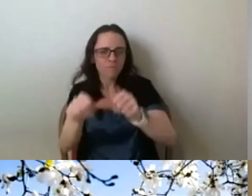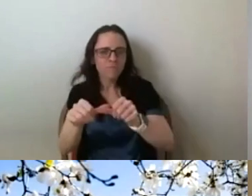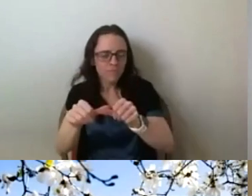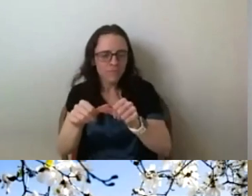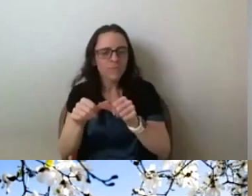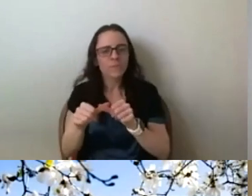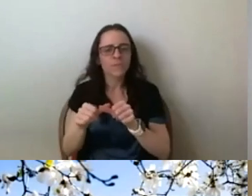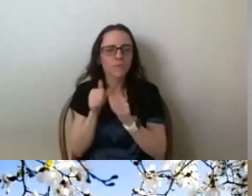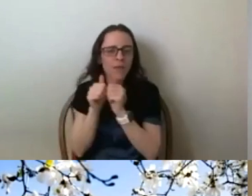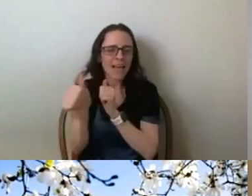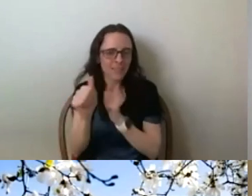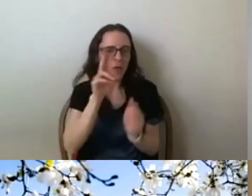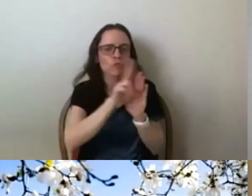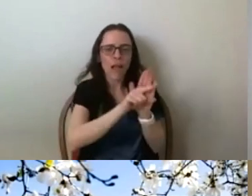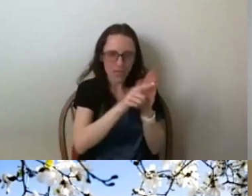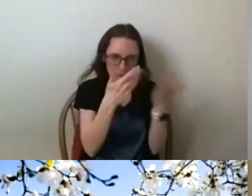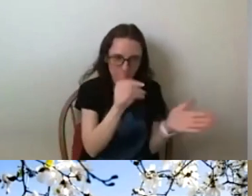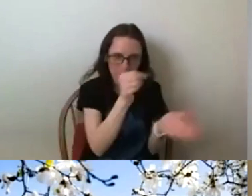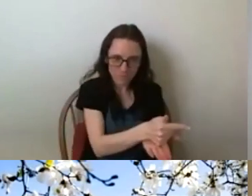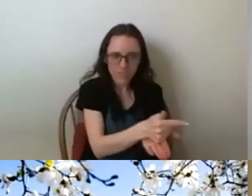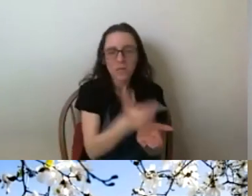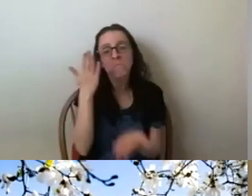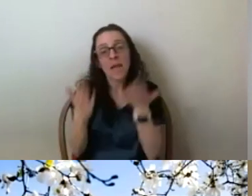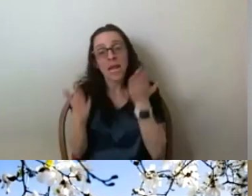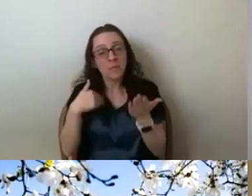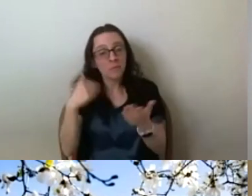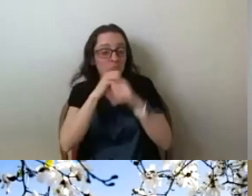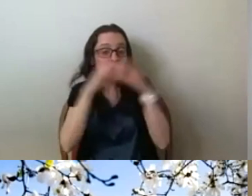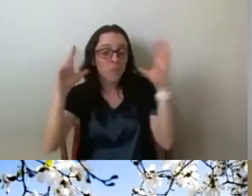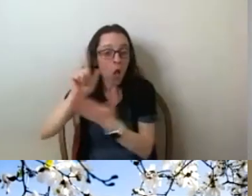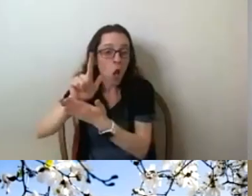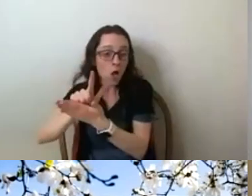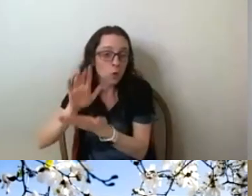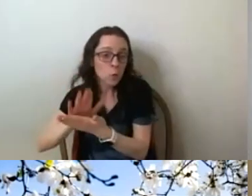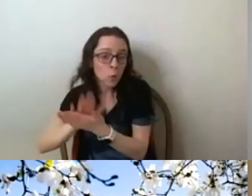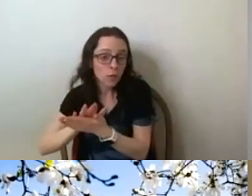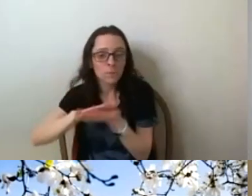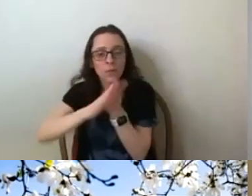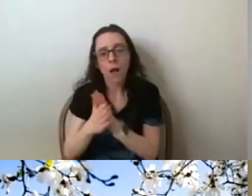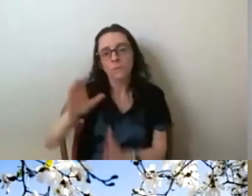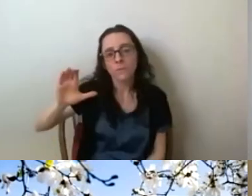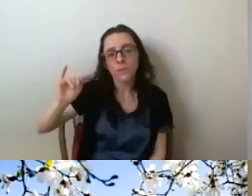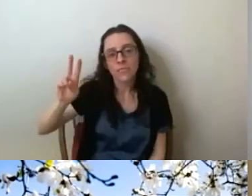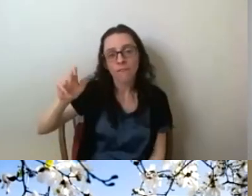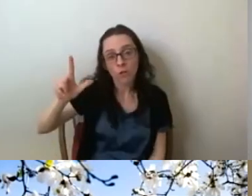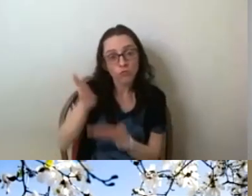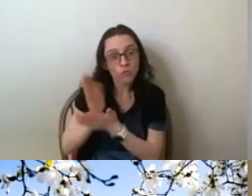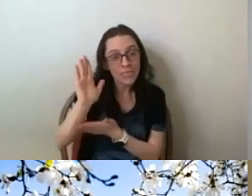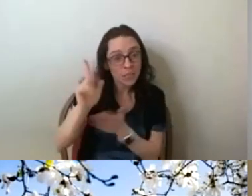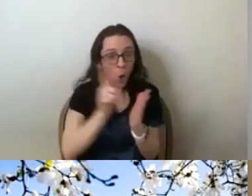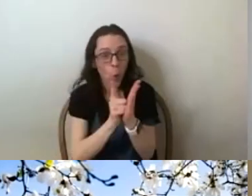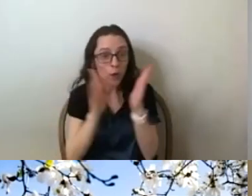and I could see myself maybe going to law school, be a civil rights lawyer or maybe going to